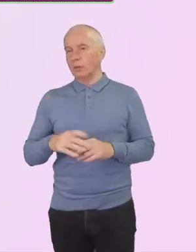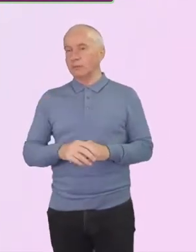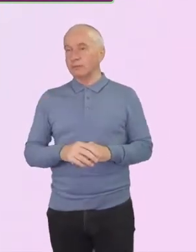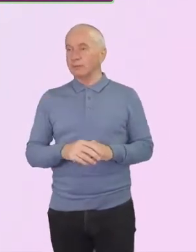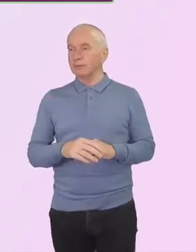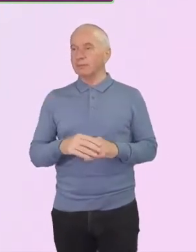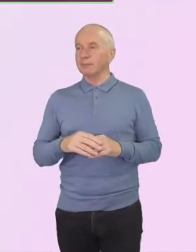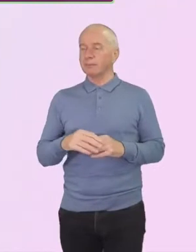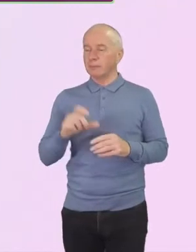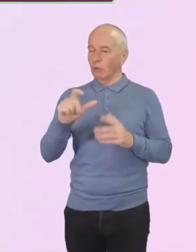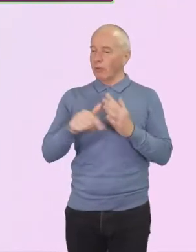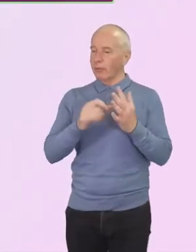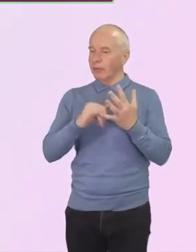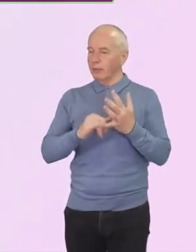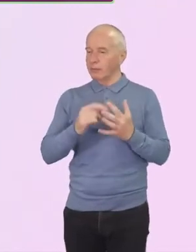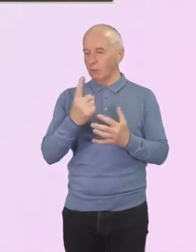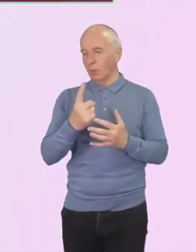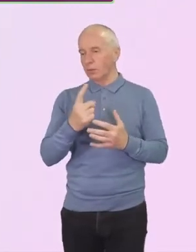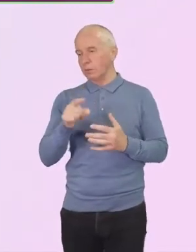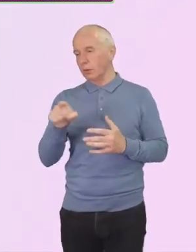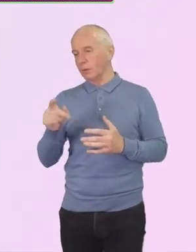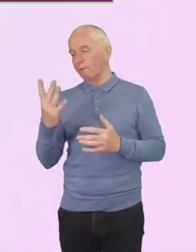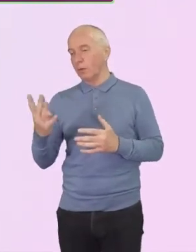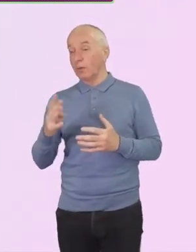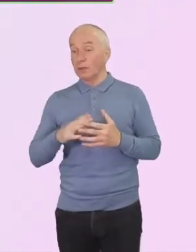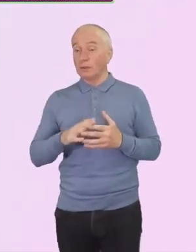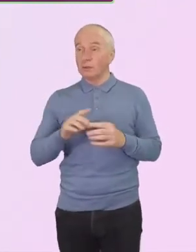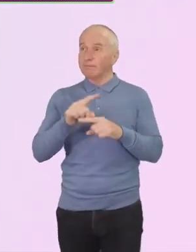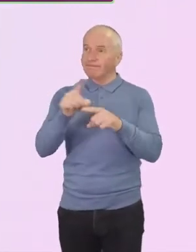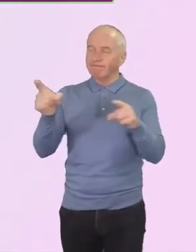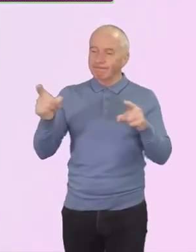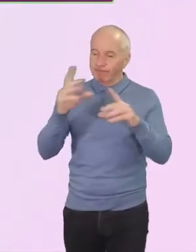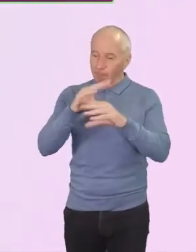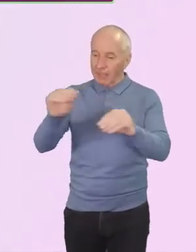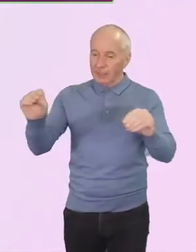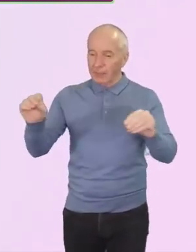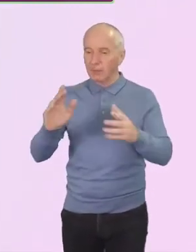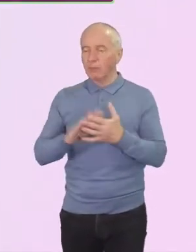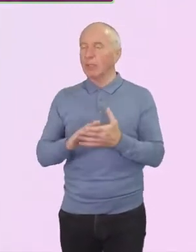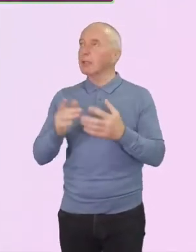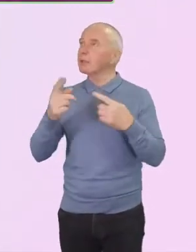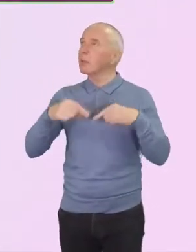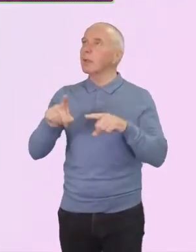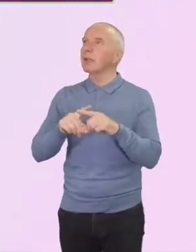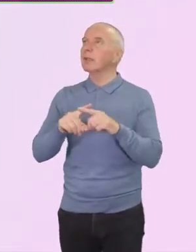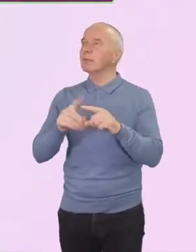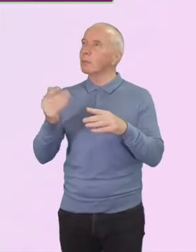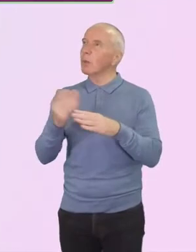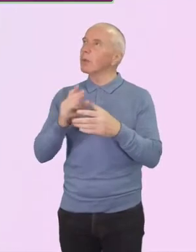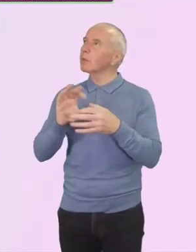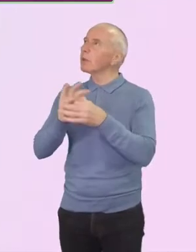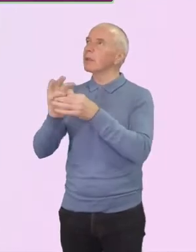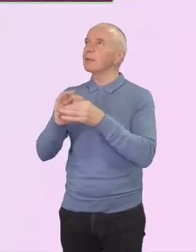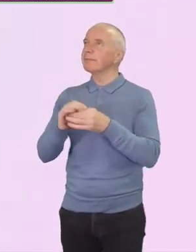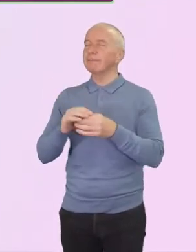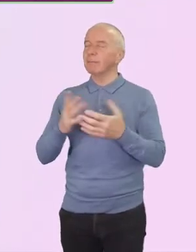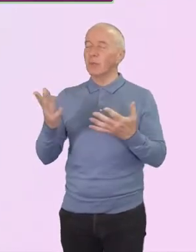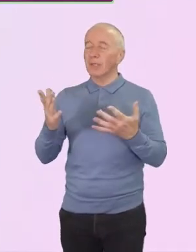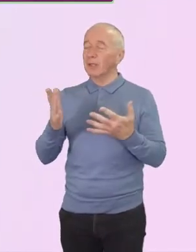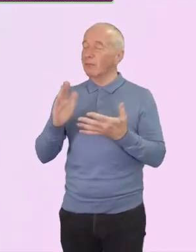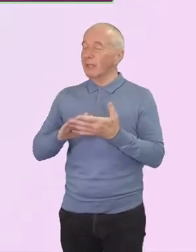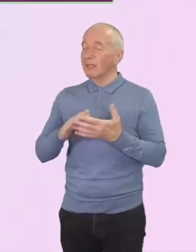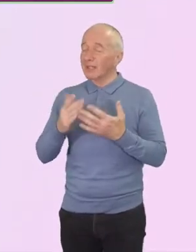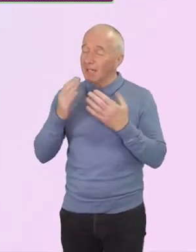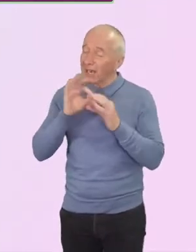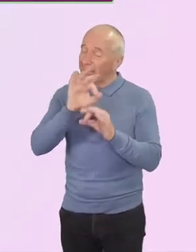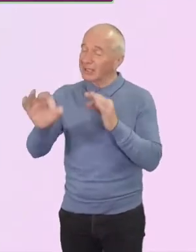Companions, as we are in this work with you, we beg you, please don't squander one bit of this